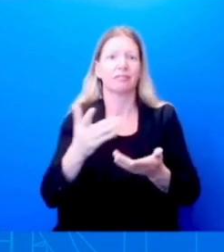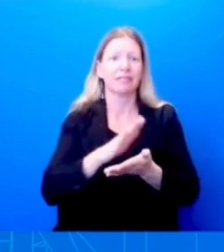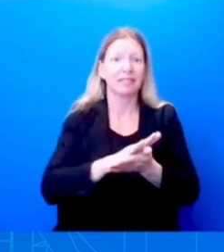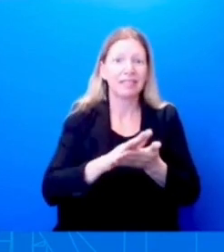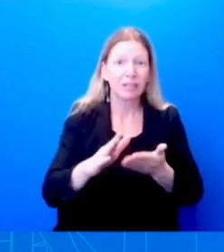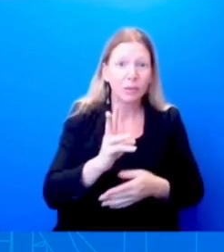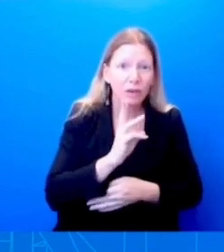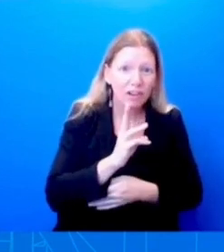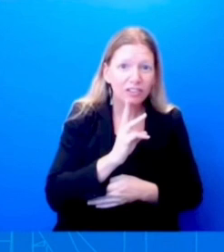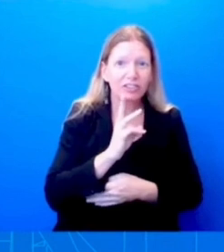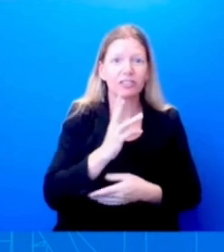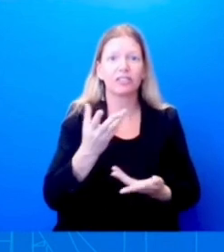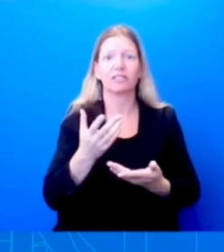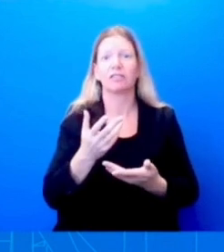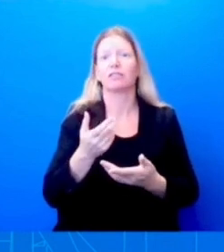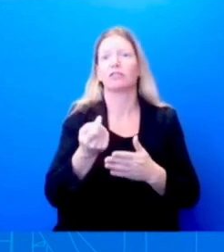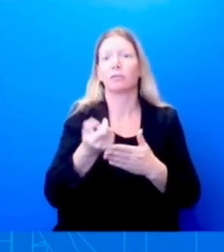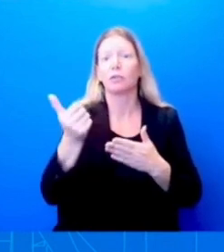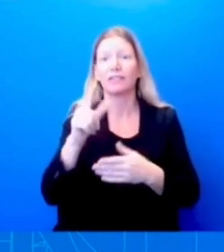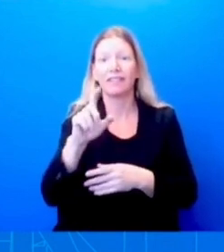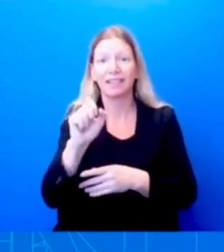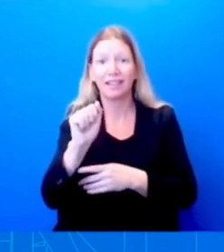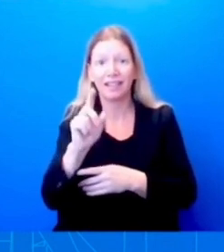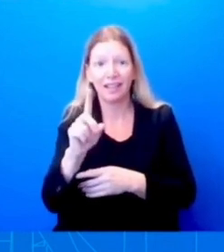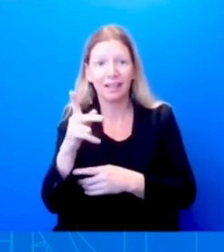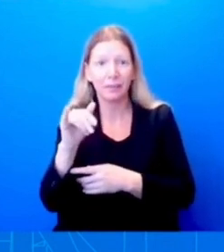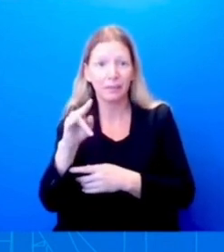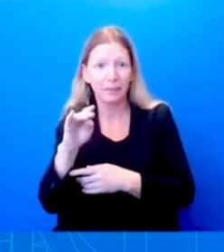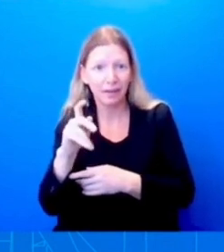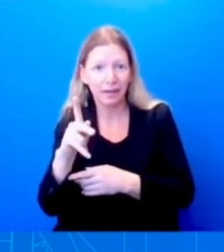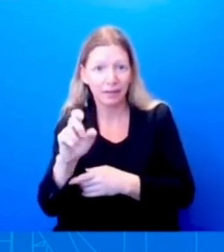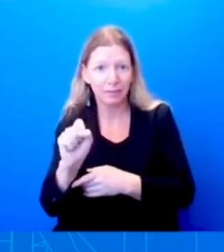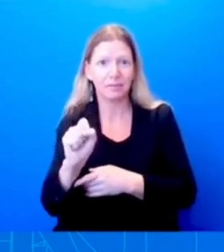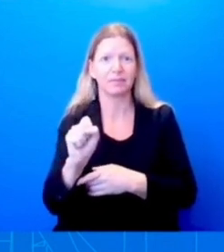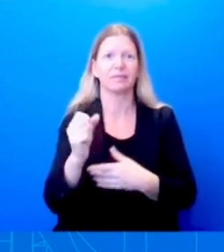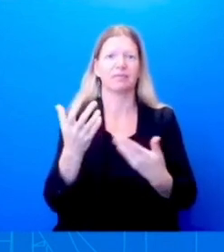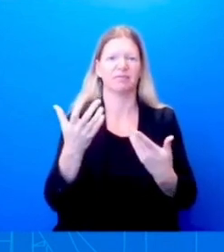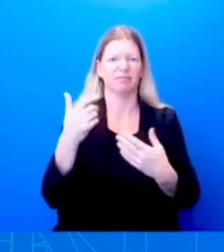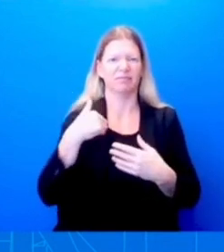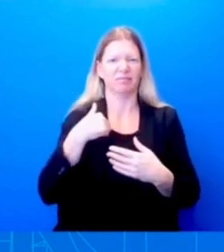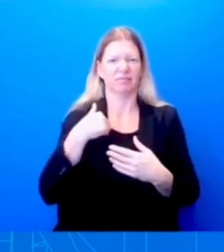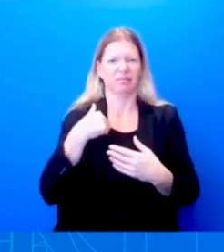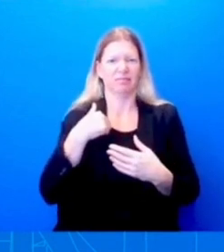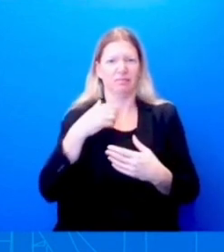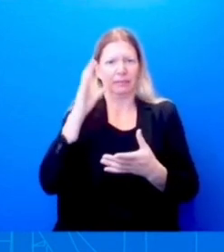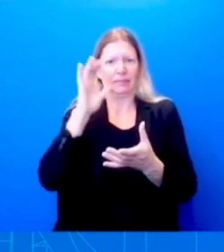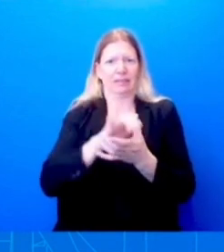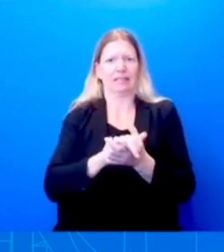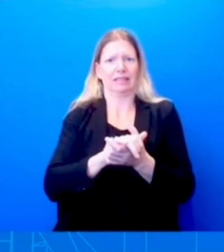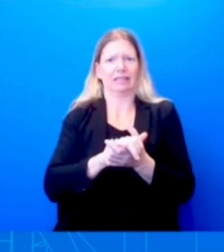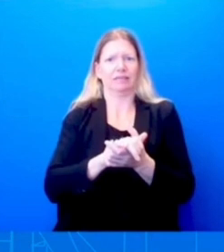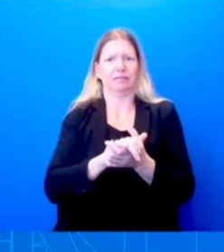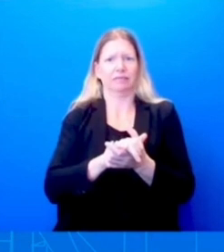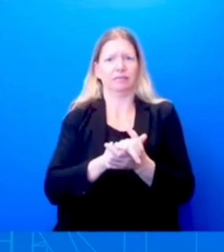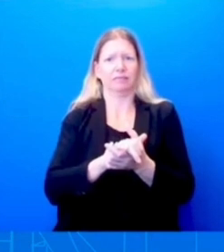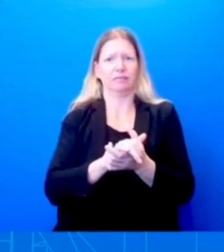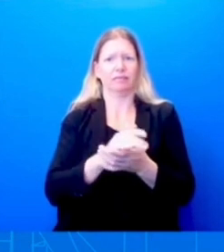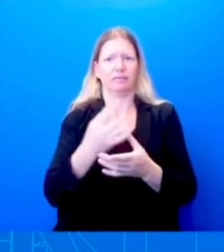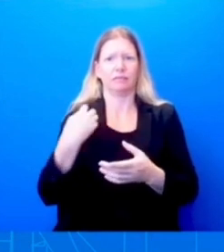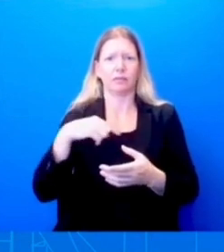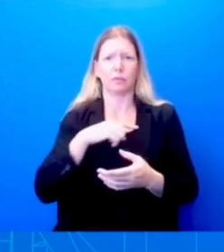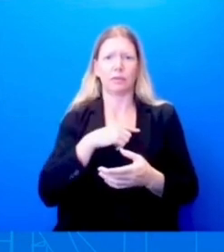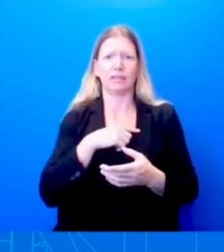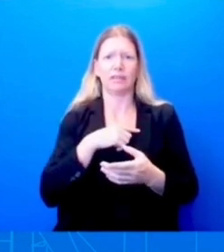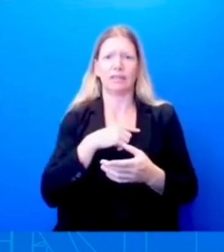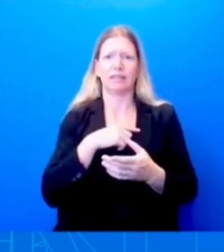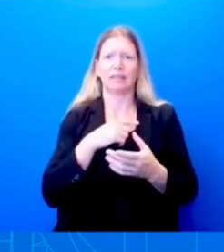believe that when the rubber hits the road, people will pay more attention to these dramatic investments in their quality of